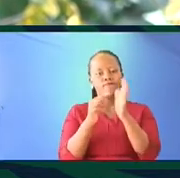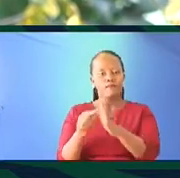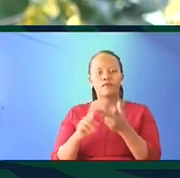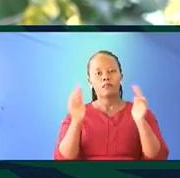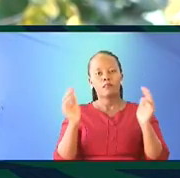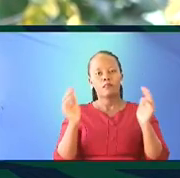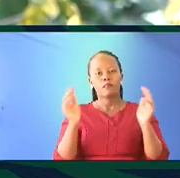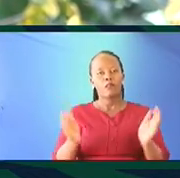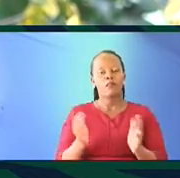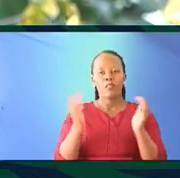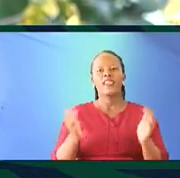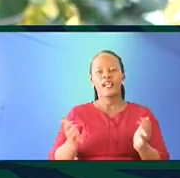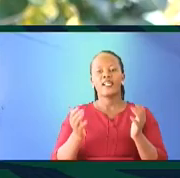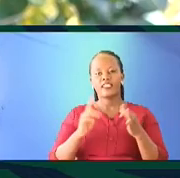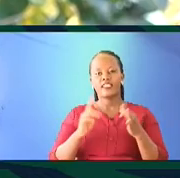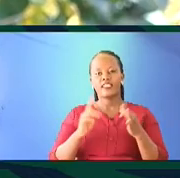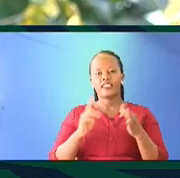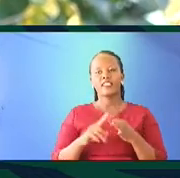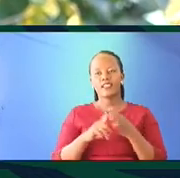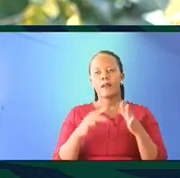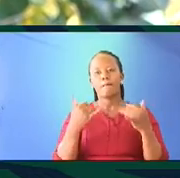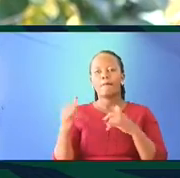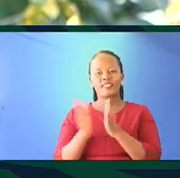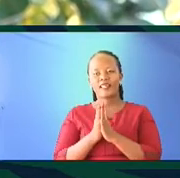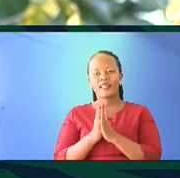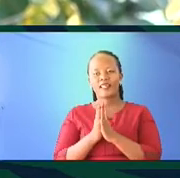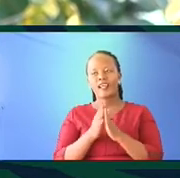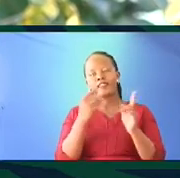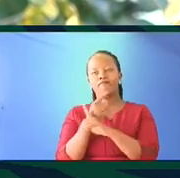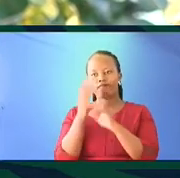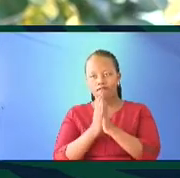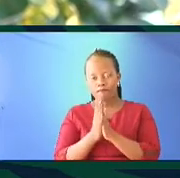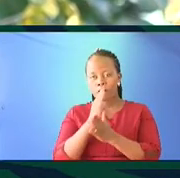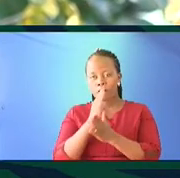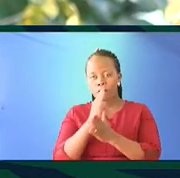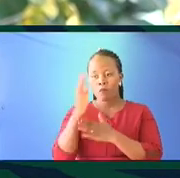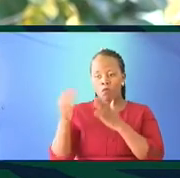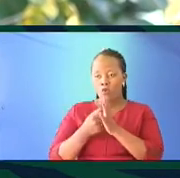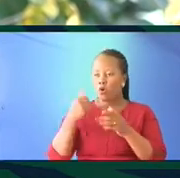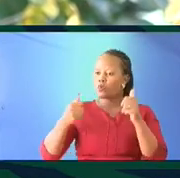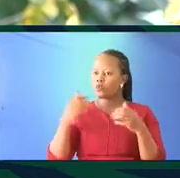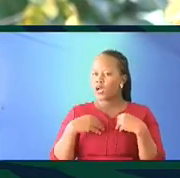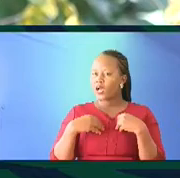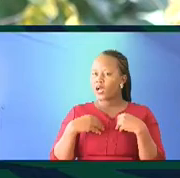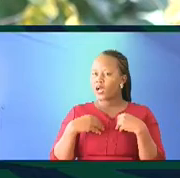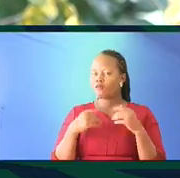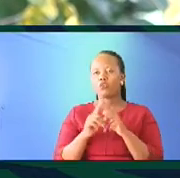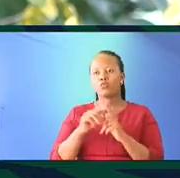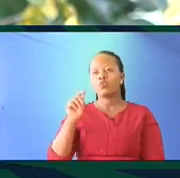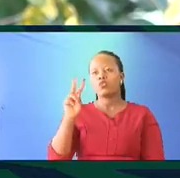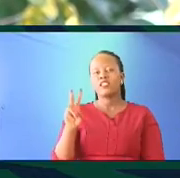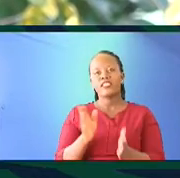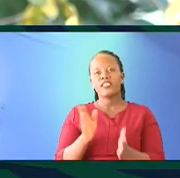encouraging plays, and so on and so forth. The proliferation of TV stations